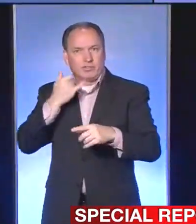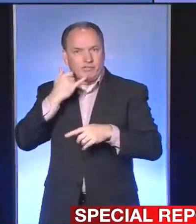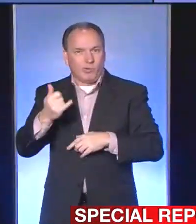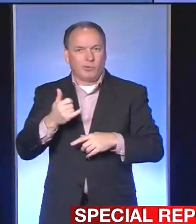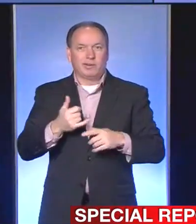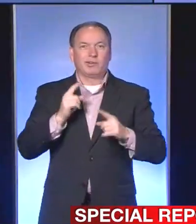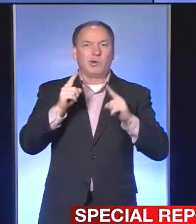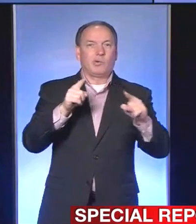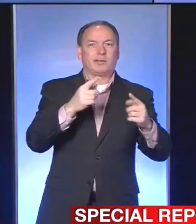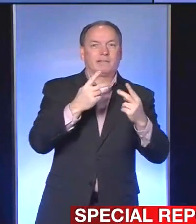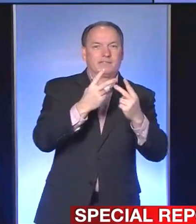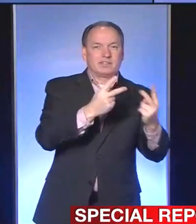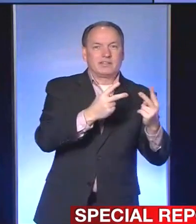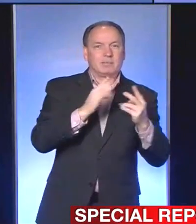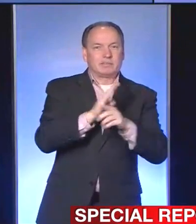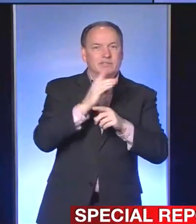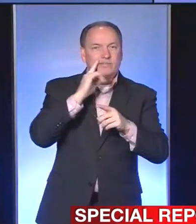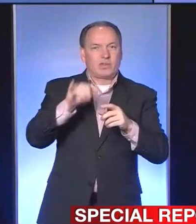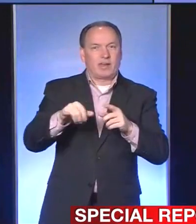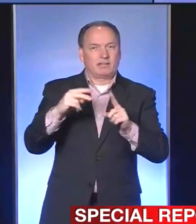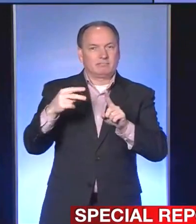going out and visiting businesses on that side.